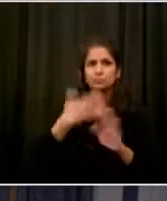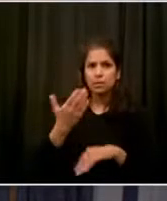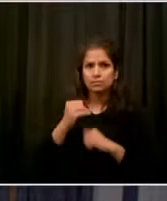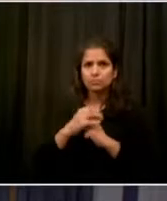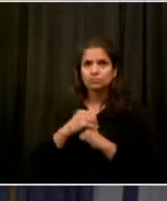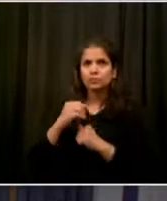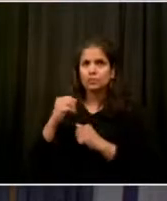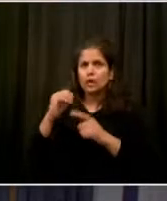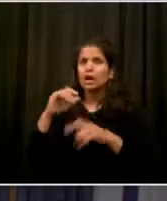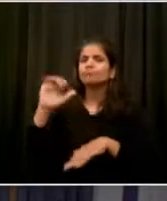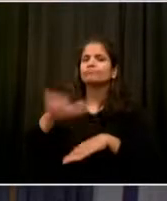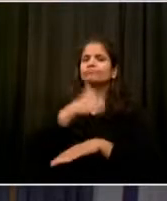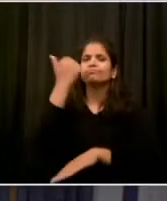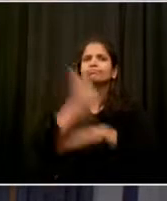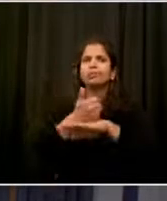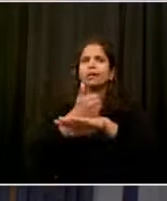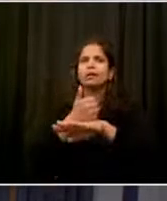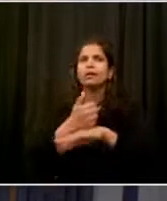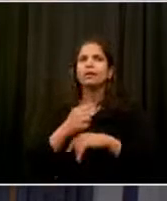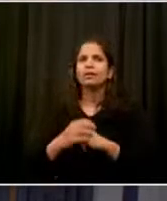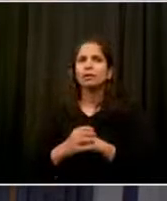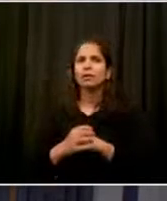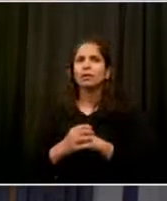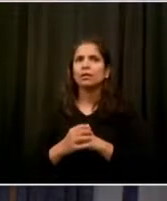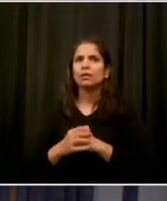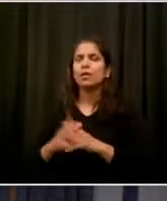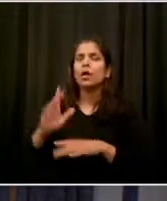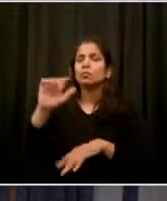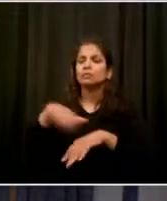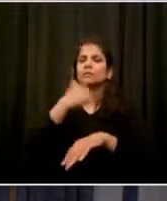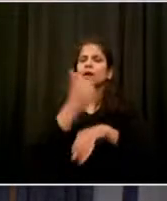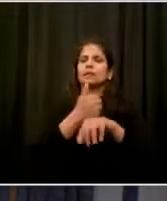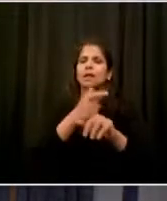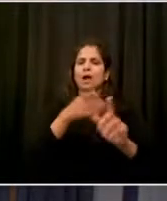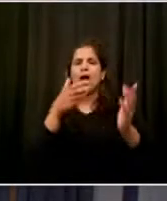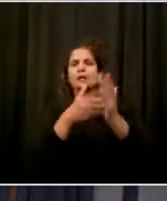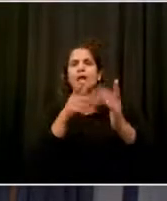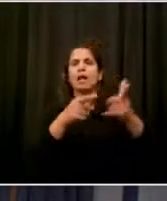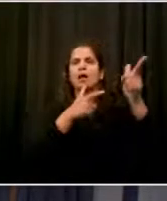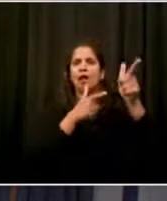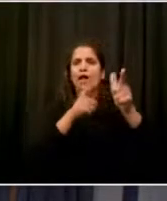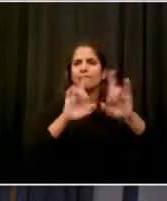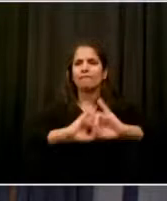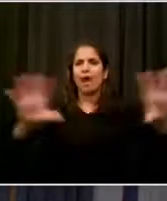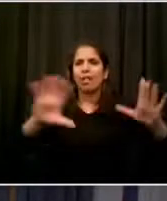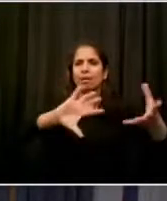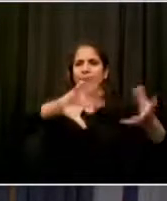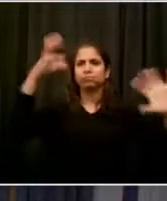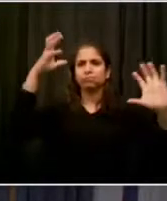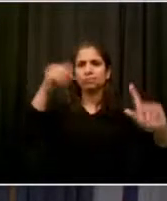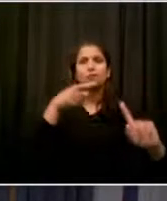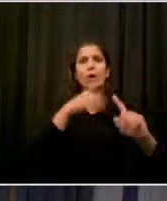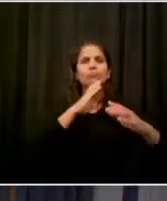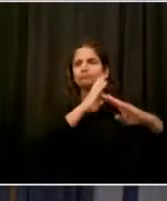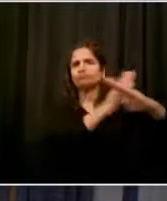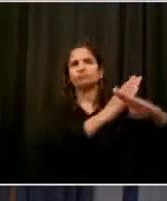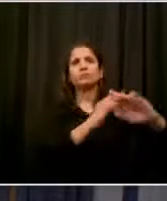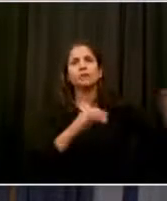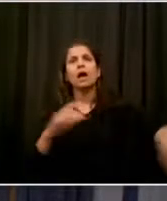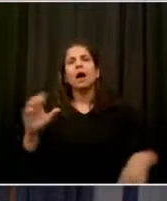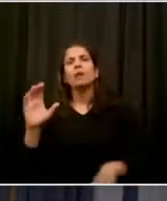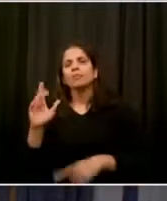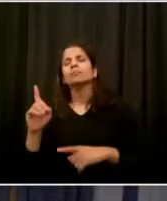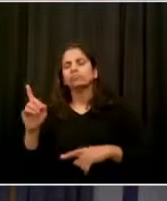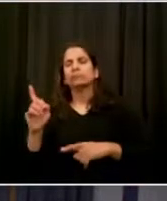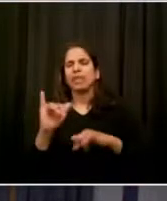Guns Down, the organization Lay the Guns Down, and has done extraordinary work to